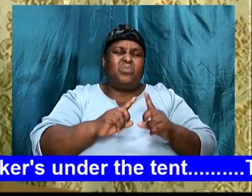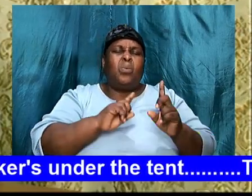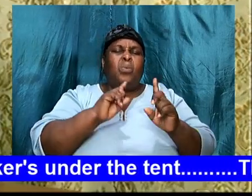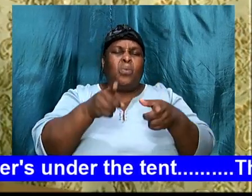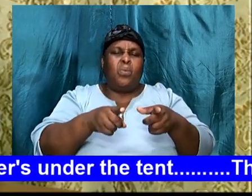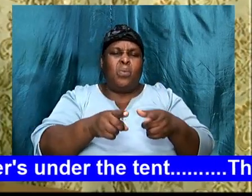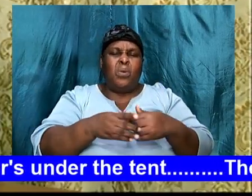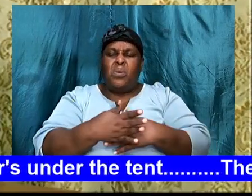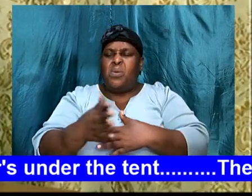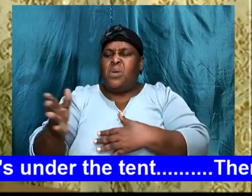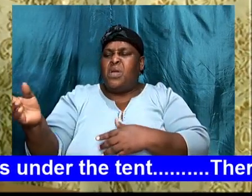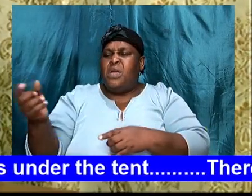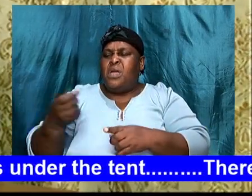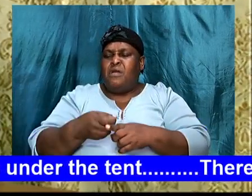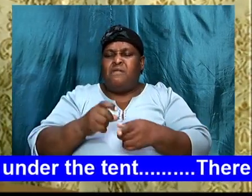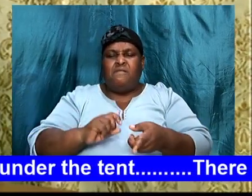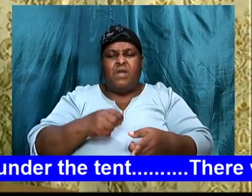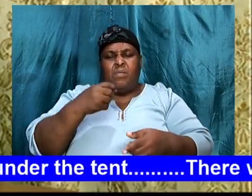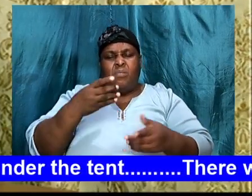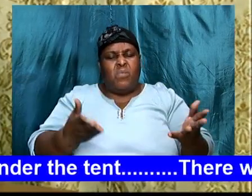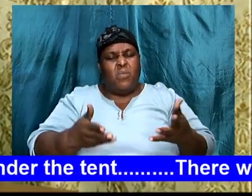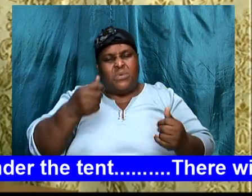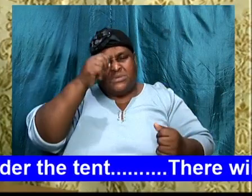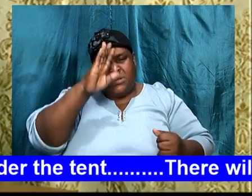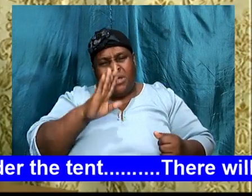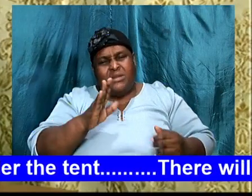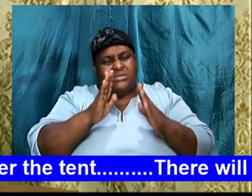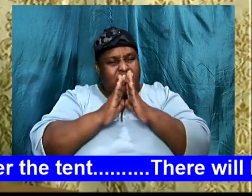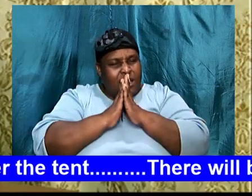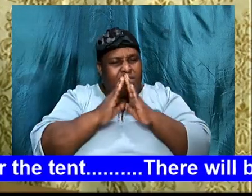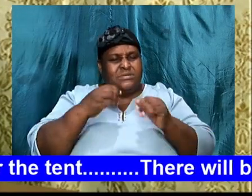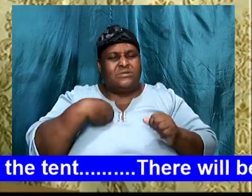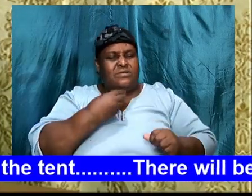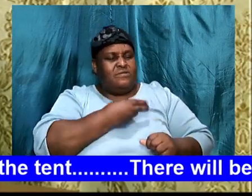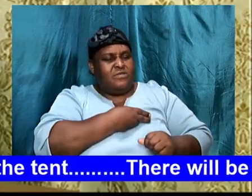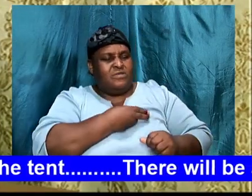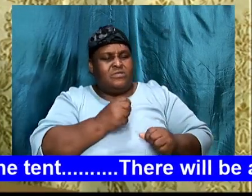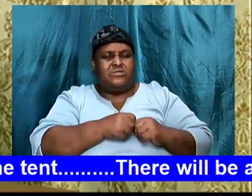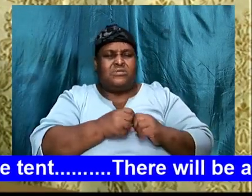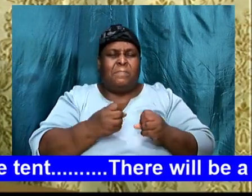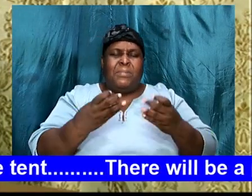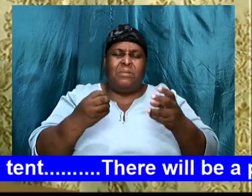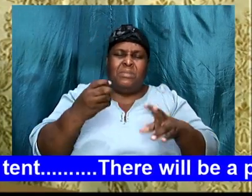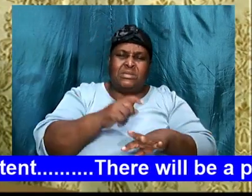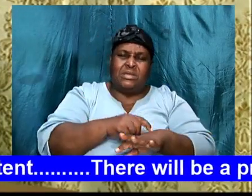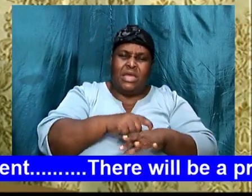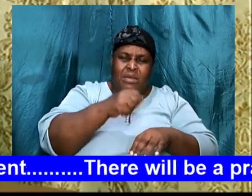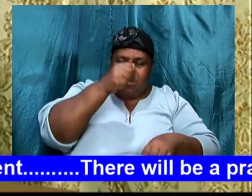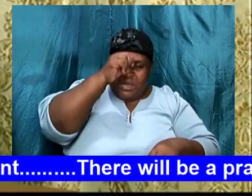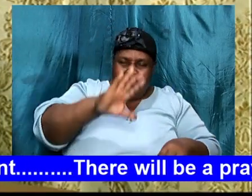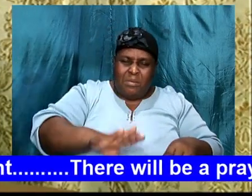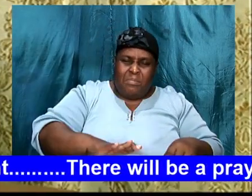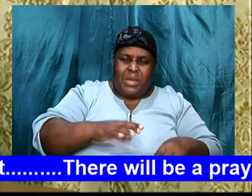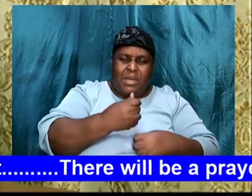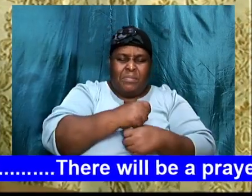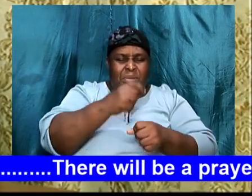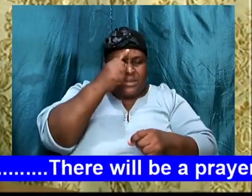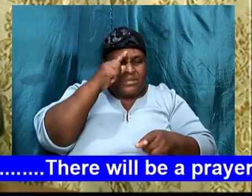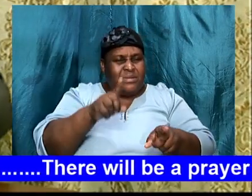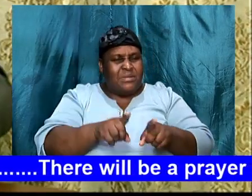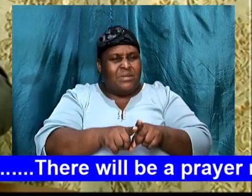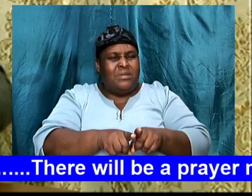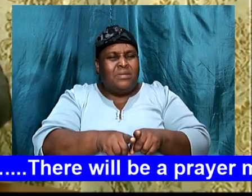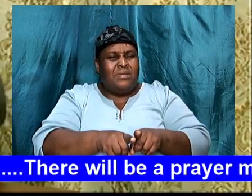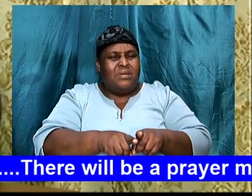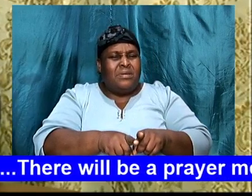require of us. Often time, when man, made the decision, and, and, and our decision,